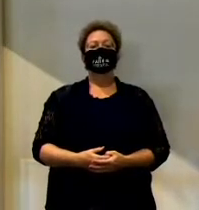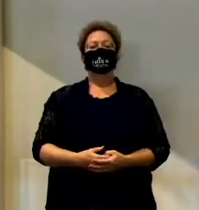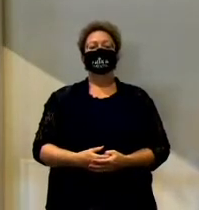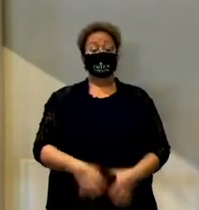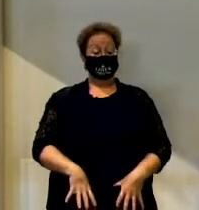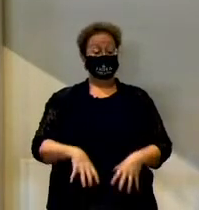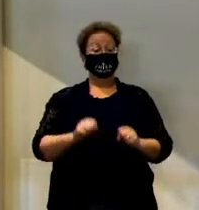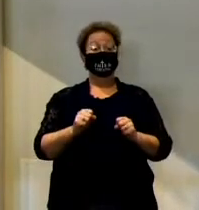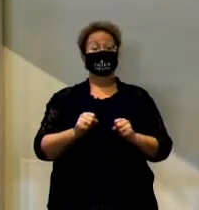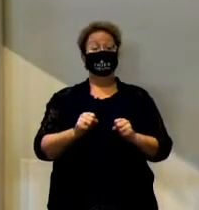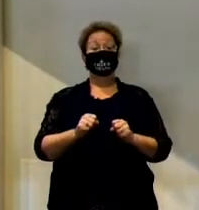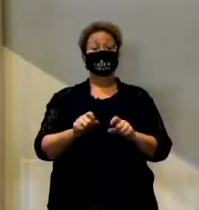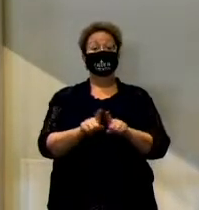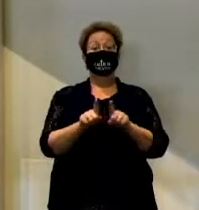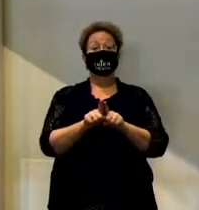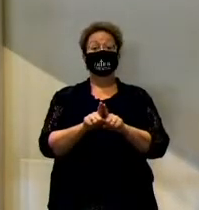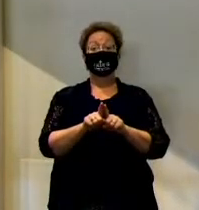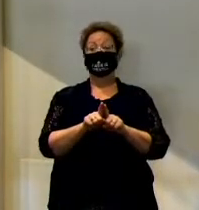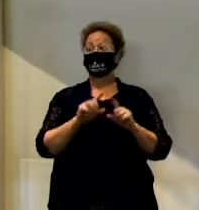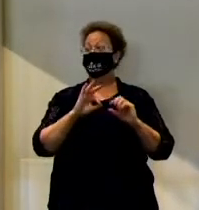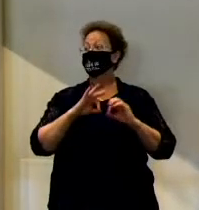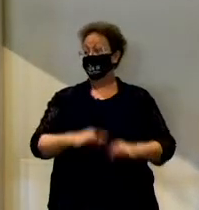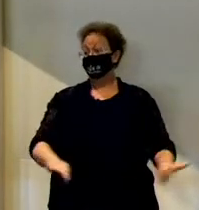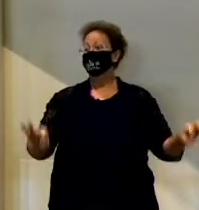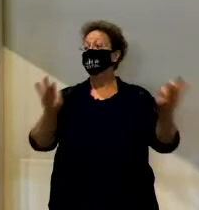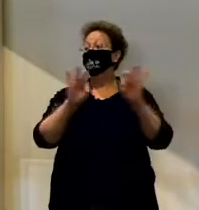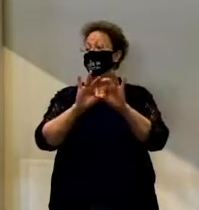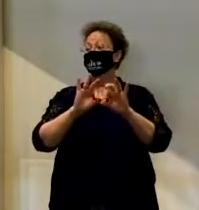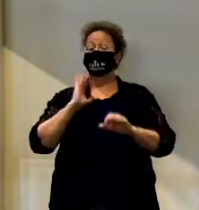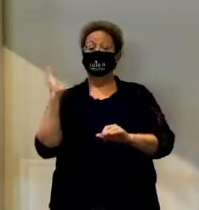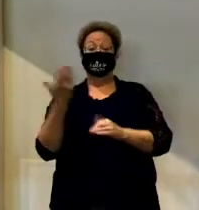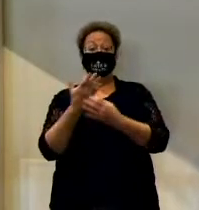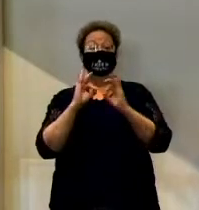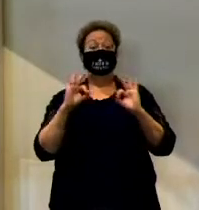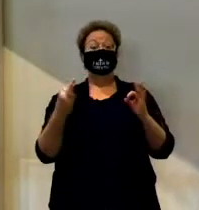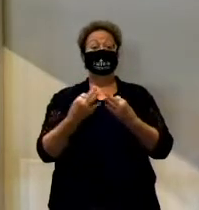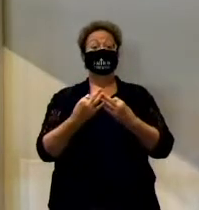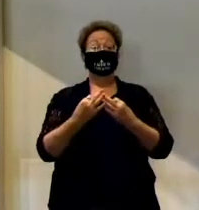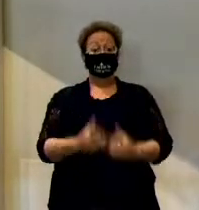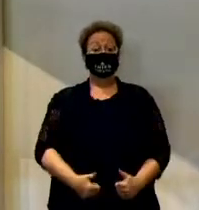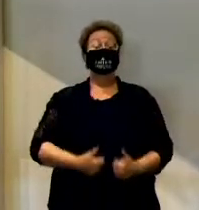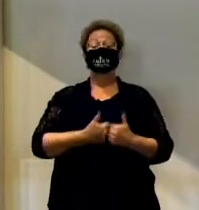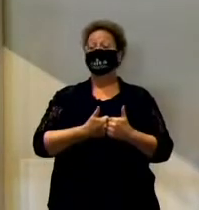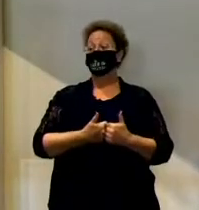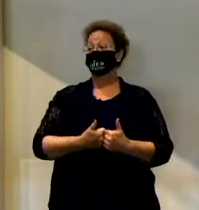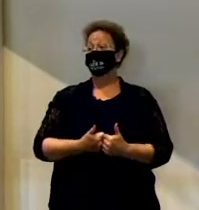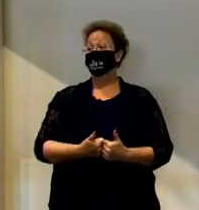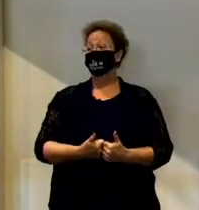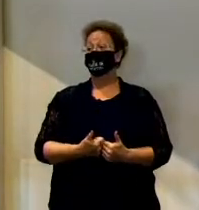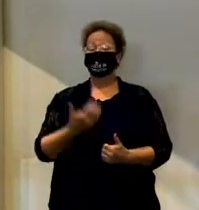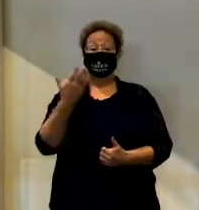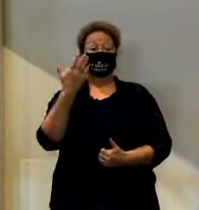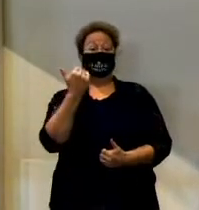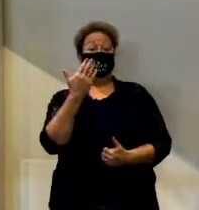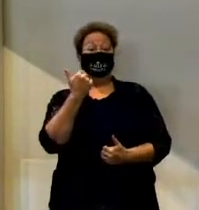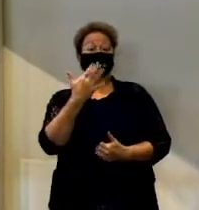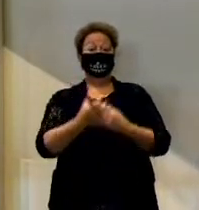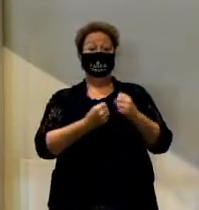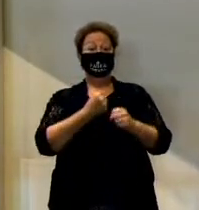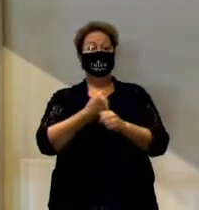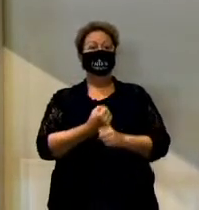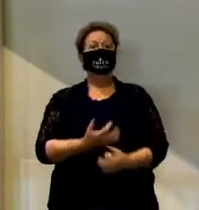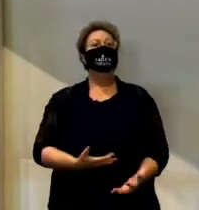Adoption has played a role in my life and Amy's life, too. There was a period of time of about 15 years where we